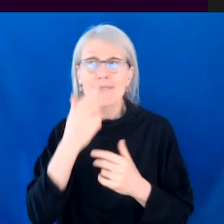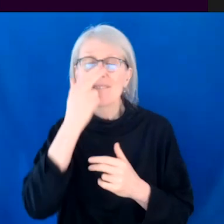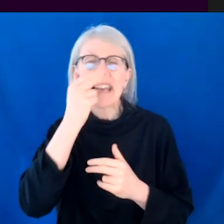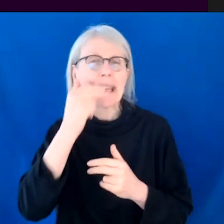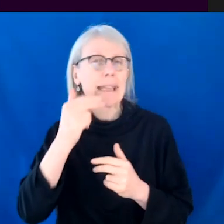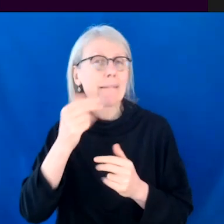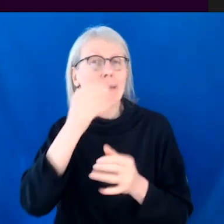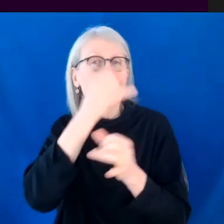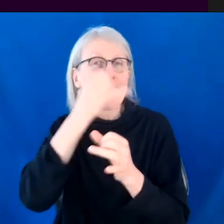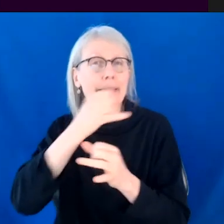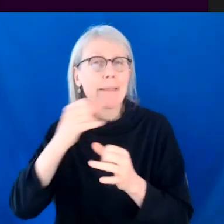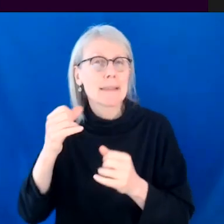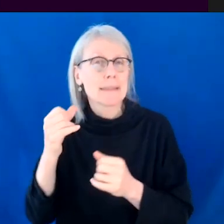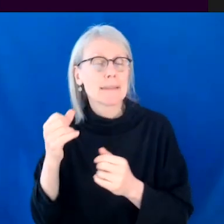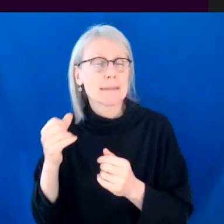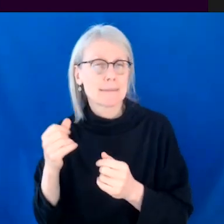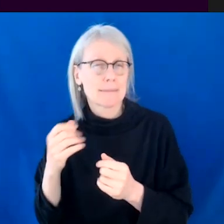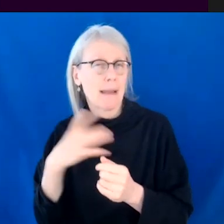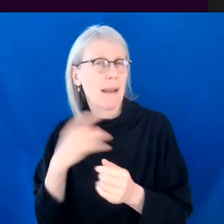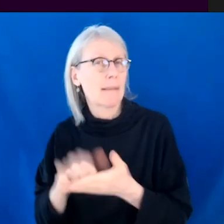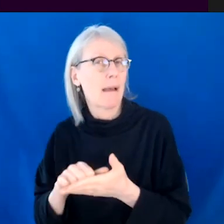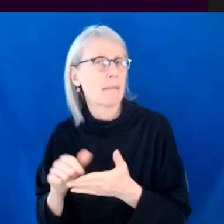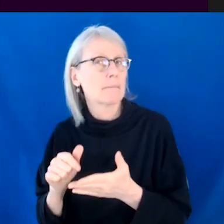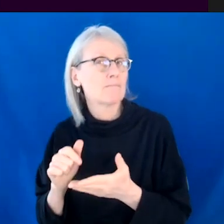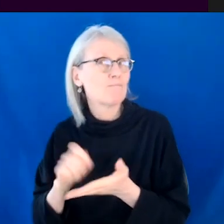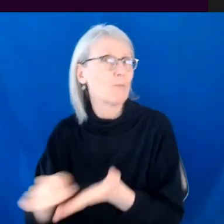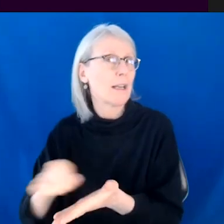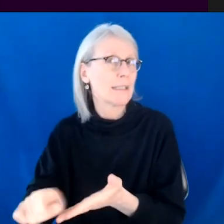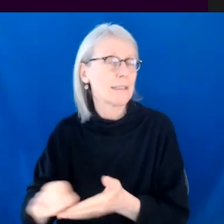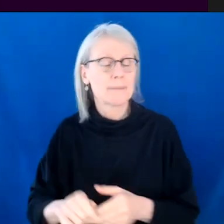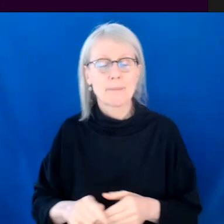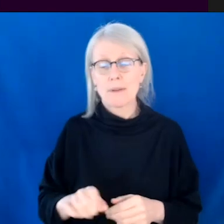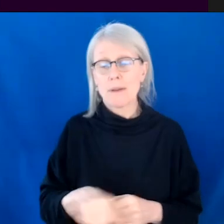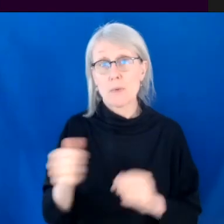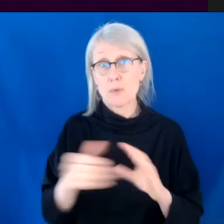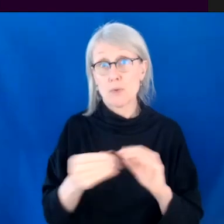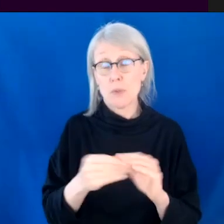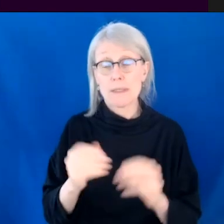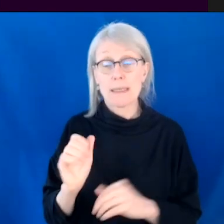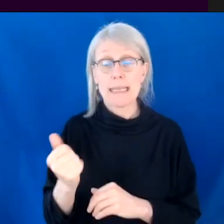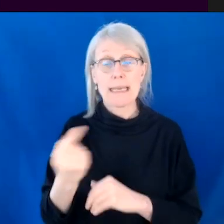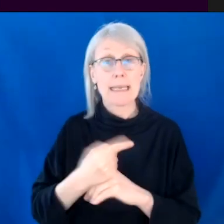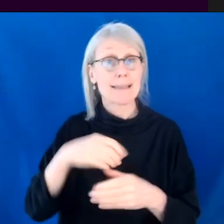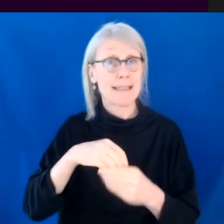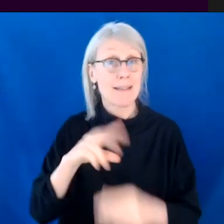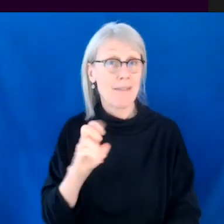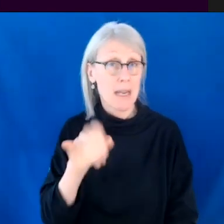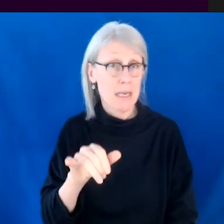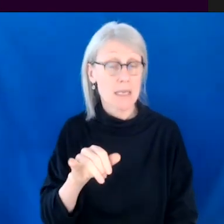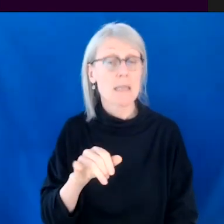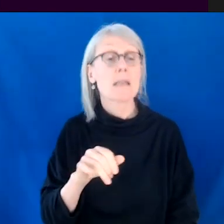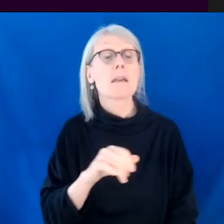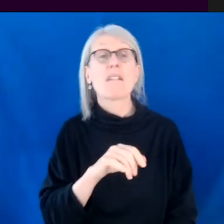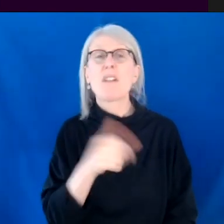funny moment. And I remember when I worked on 10 days in the Valley, I co-wrote an episode with another writer